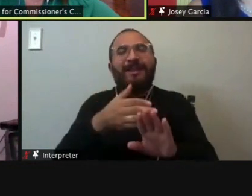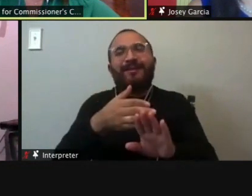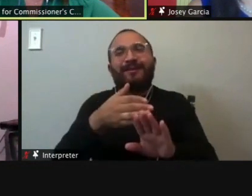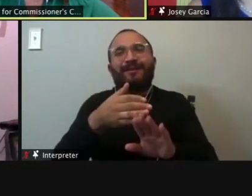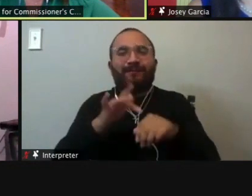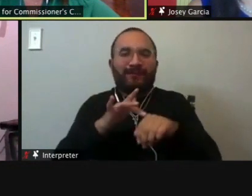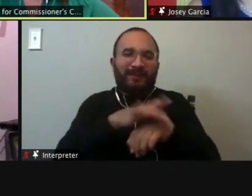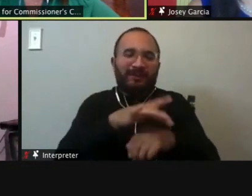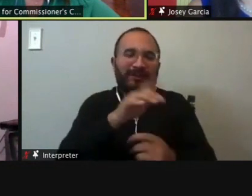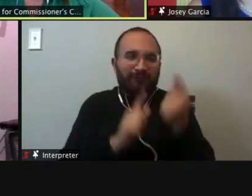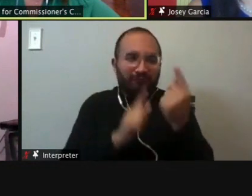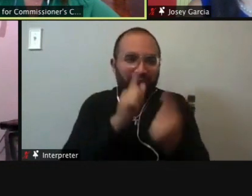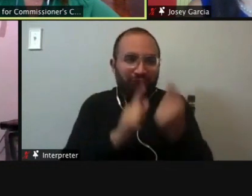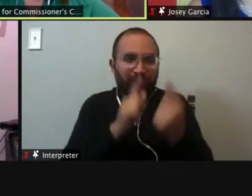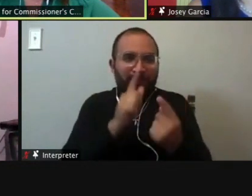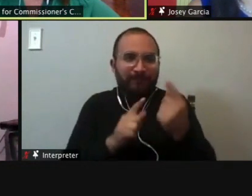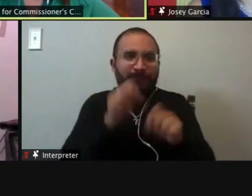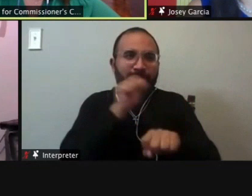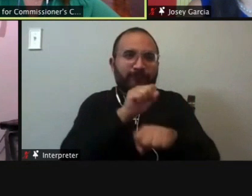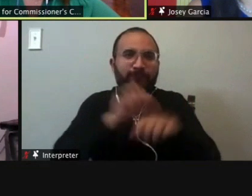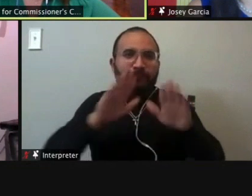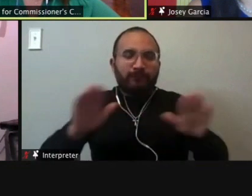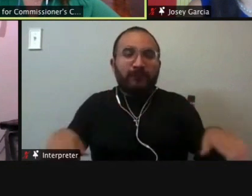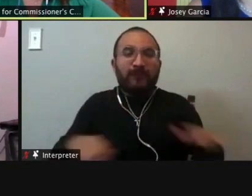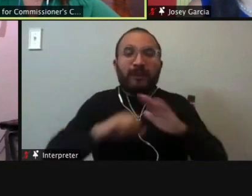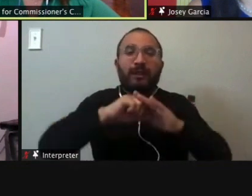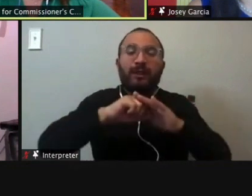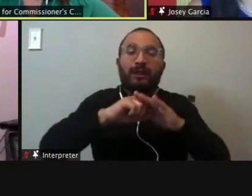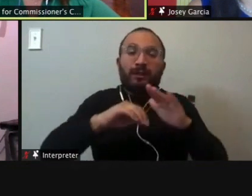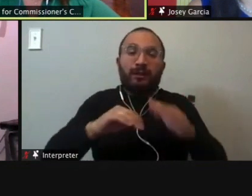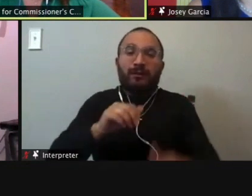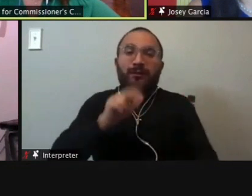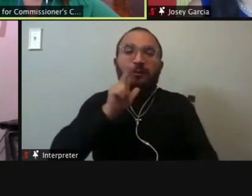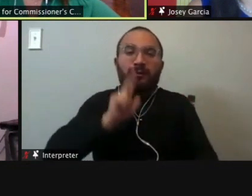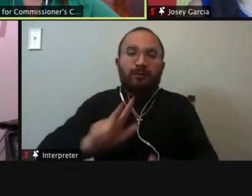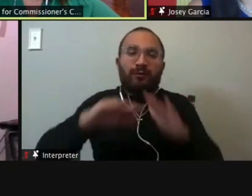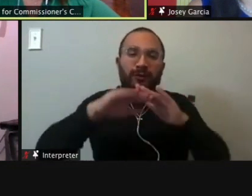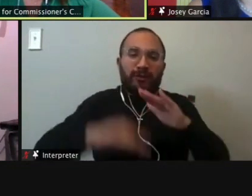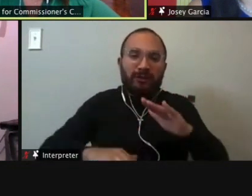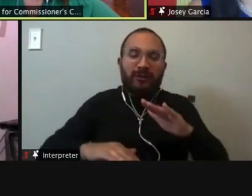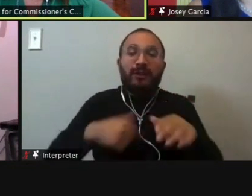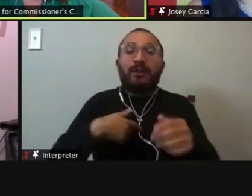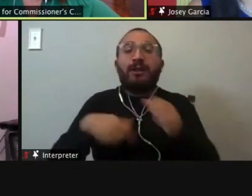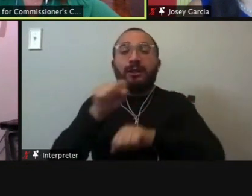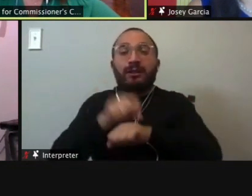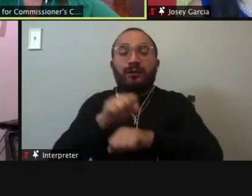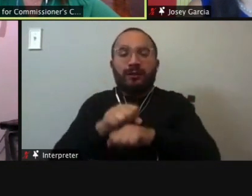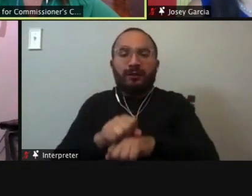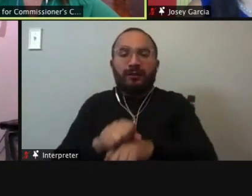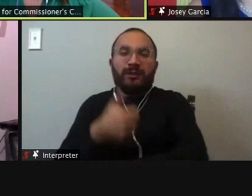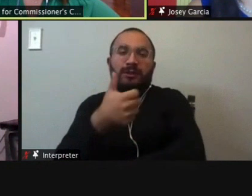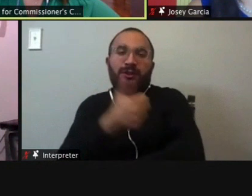court that works with parents with children under the age of three. There is a CPS specialty court that deals with, uh, drug addiction and drug